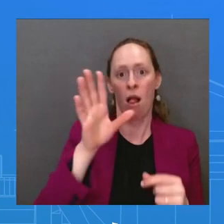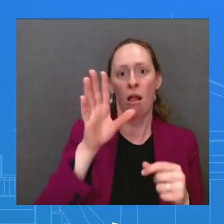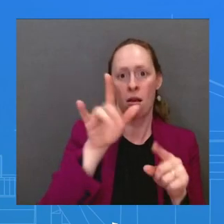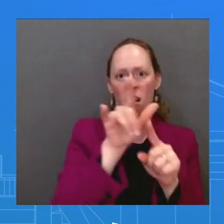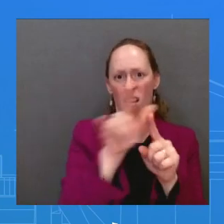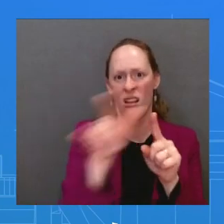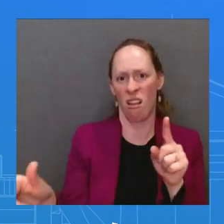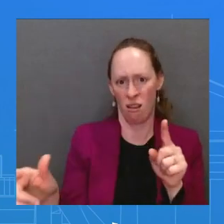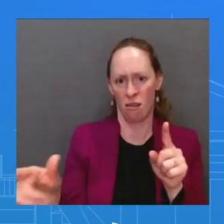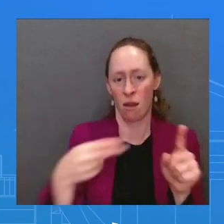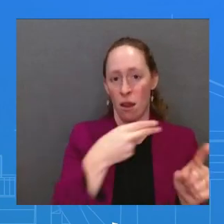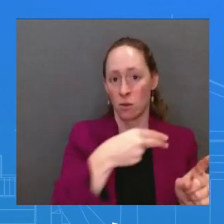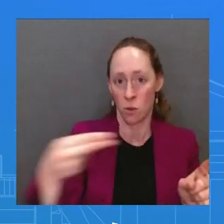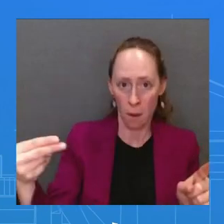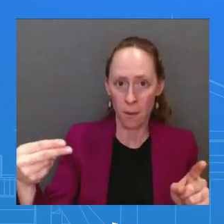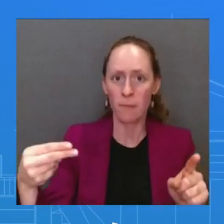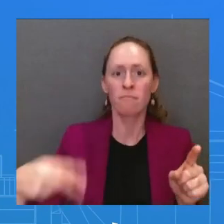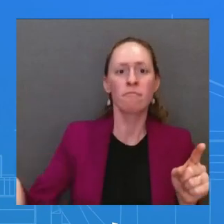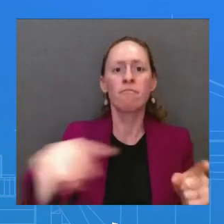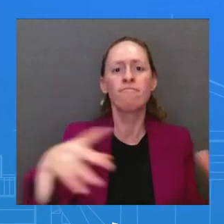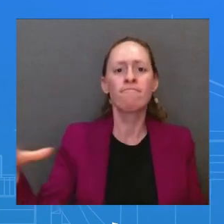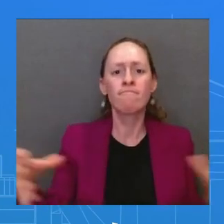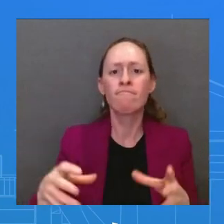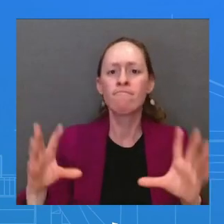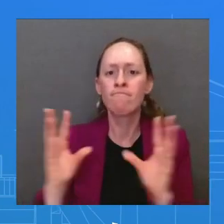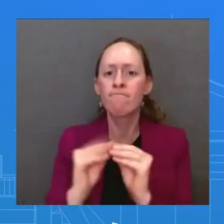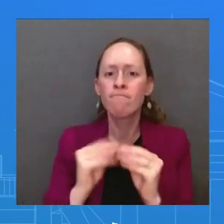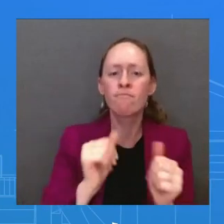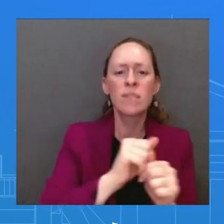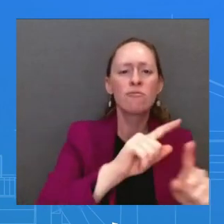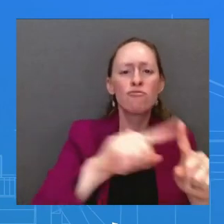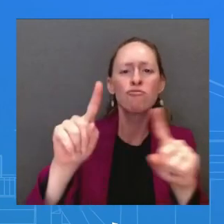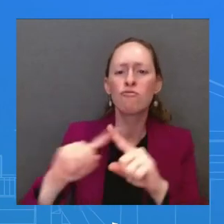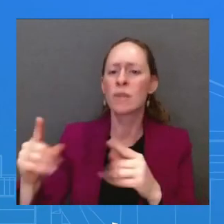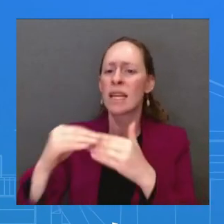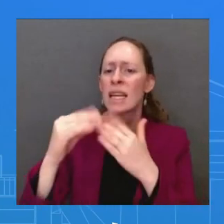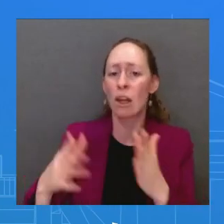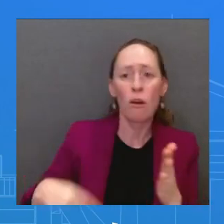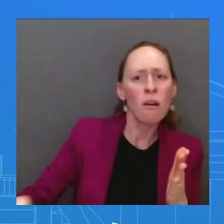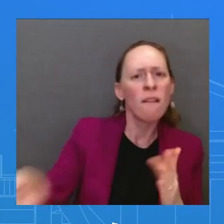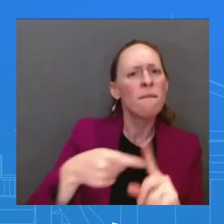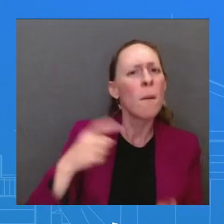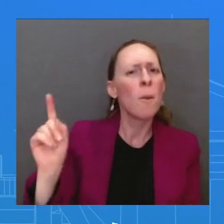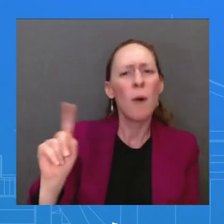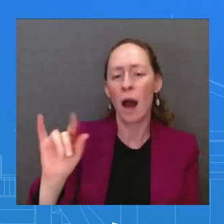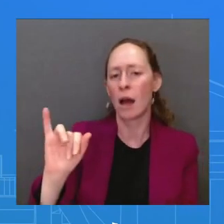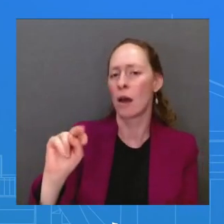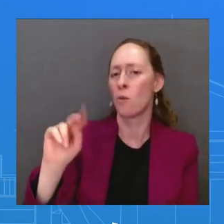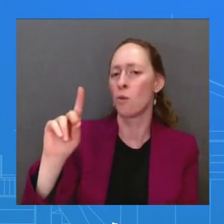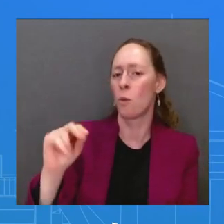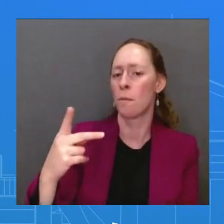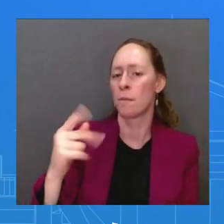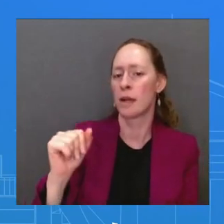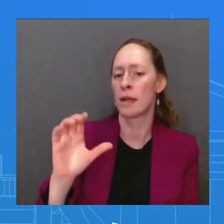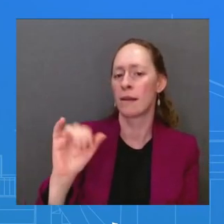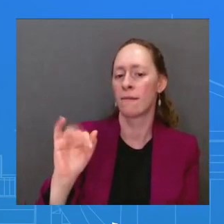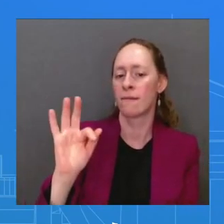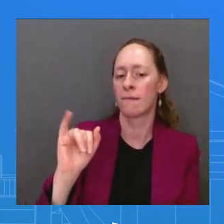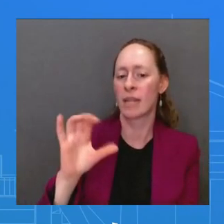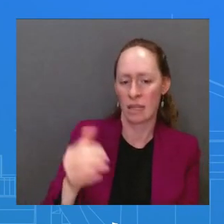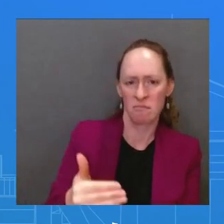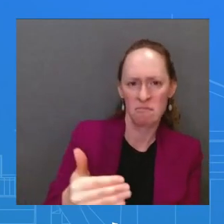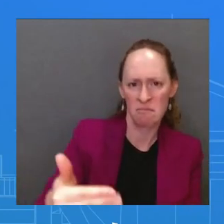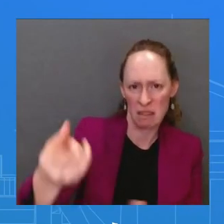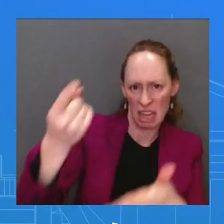Indo-Pacific from September 5th to September 7th. Her upcoming visit will be her fourth visit to the Indo-Pacific in two years,